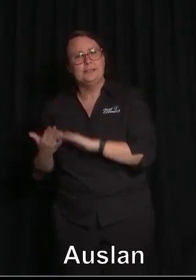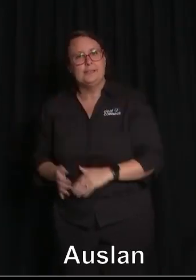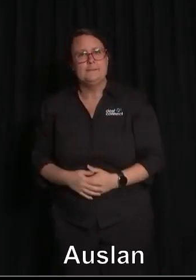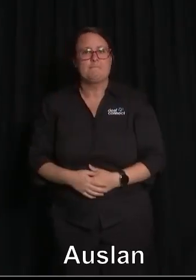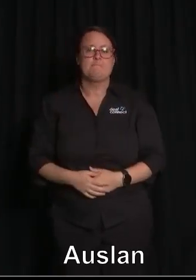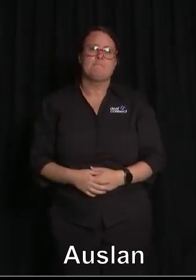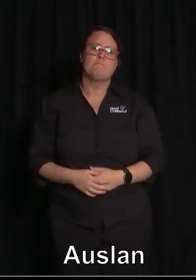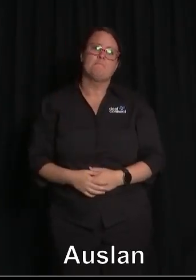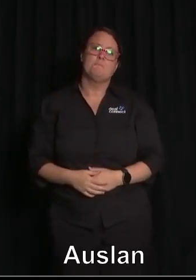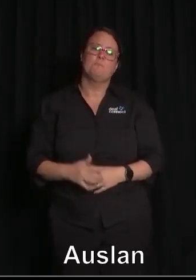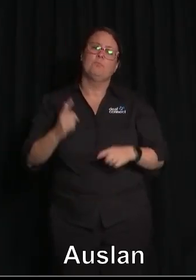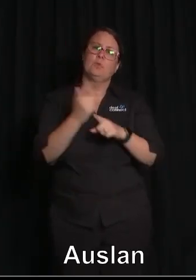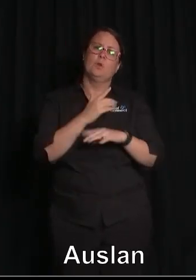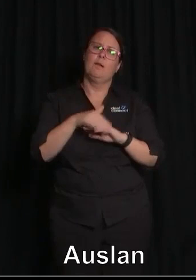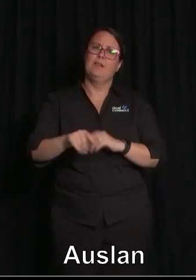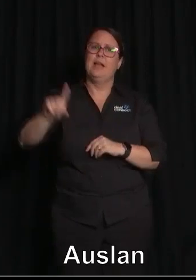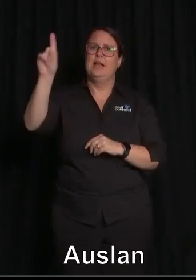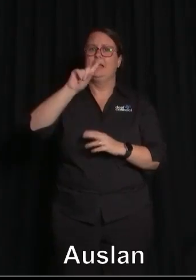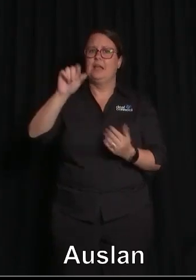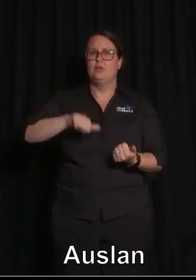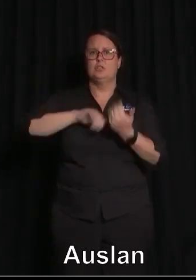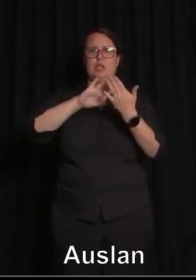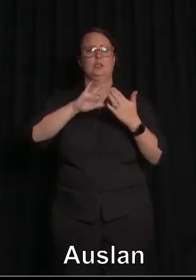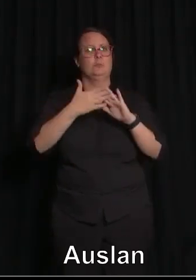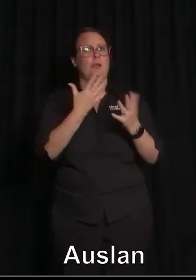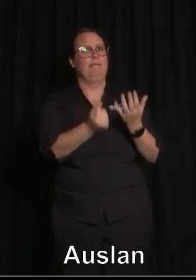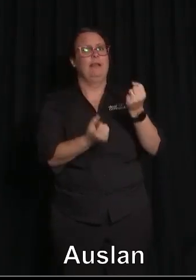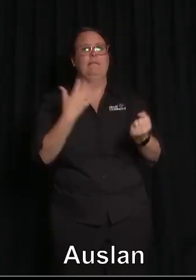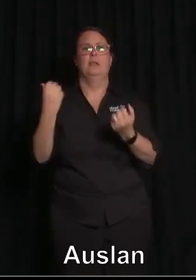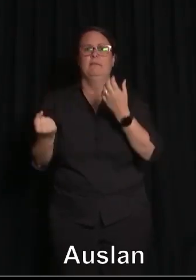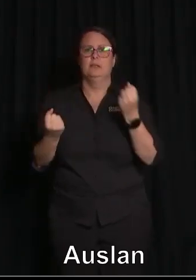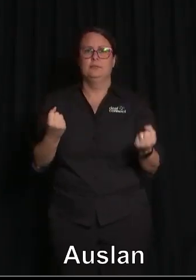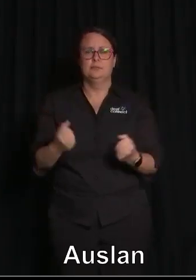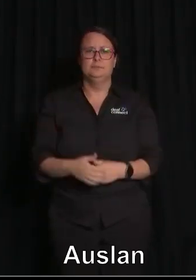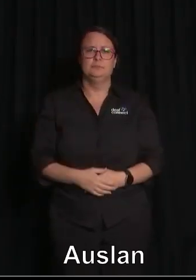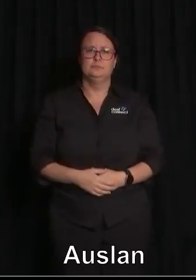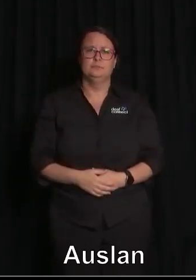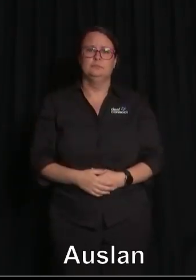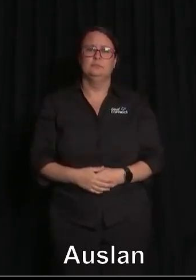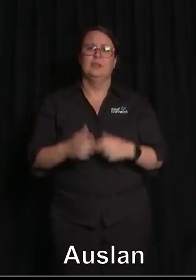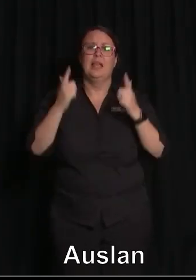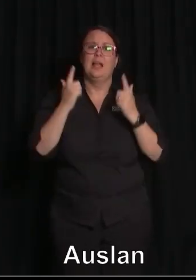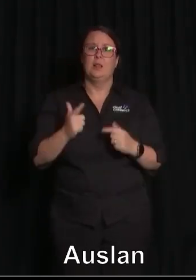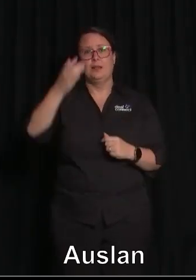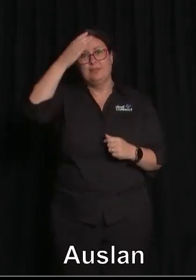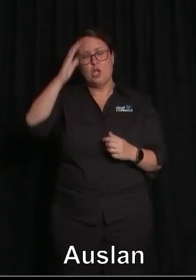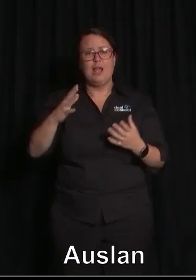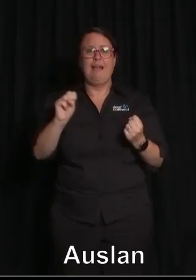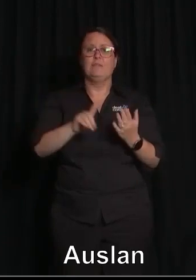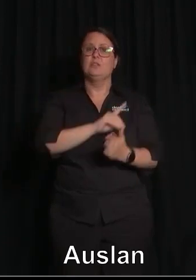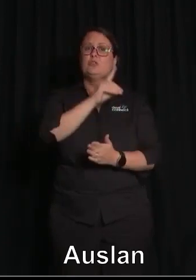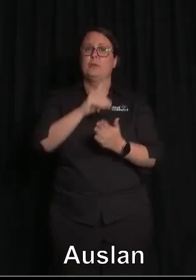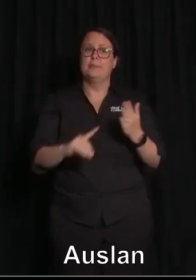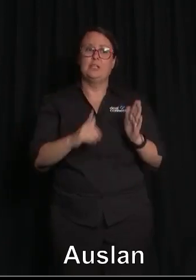chance to discuss the current challenges facing the community when so many countries still have legal and non-legal forms of discrimination